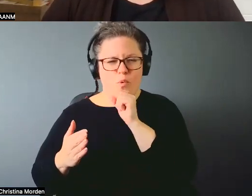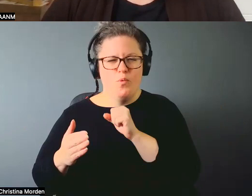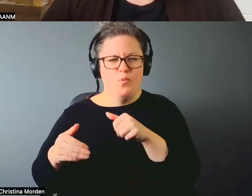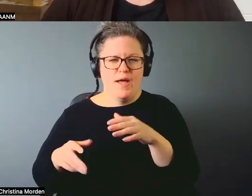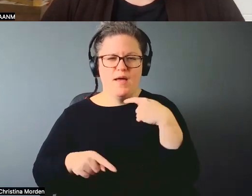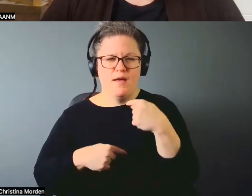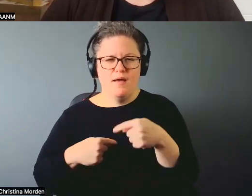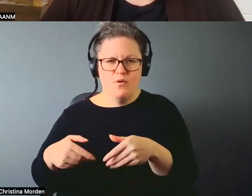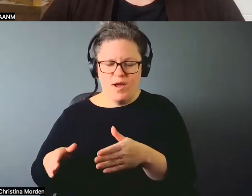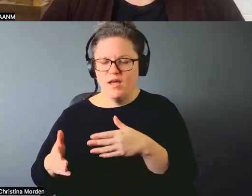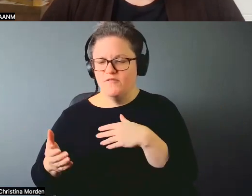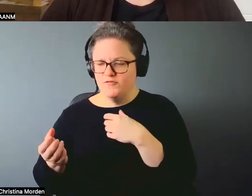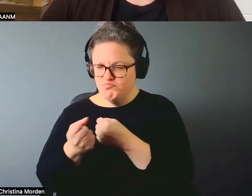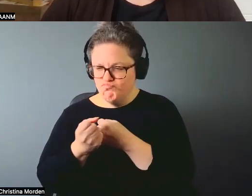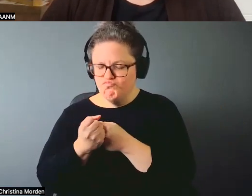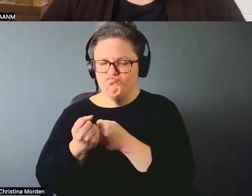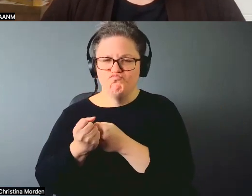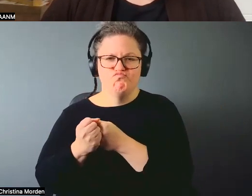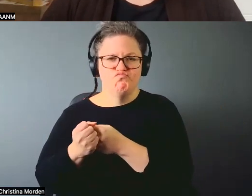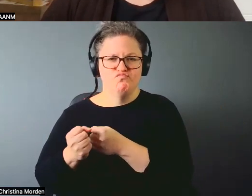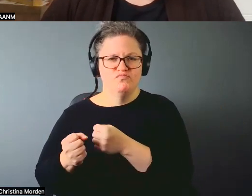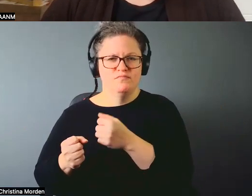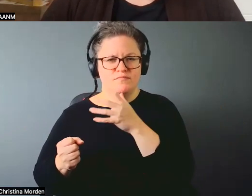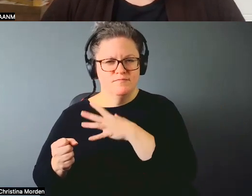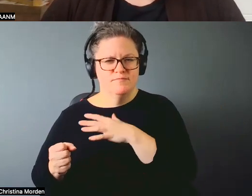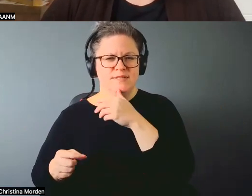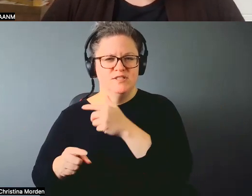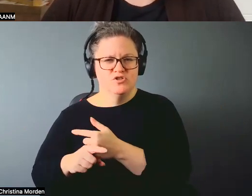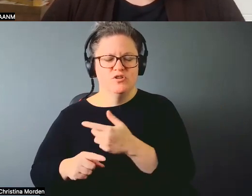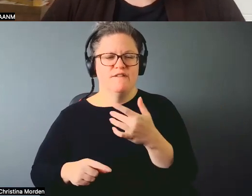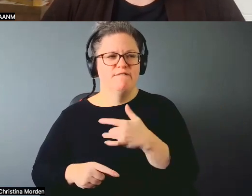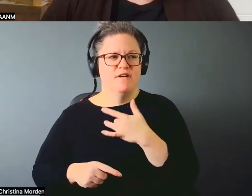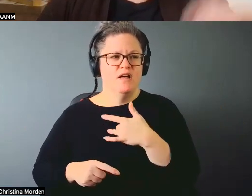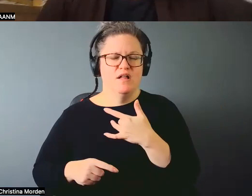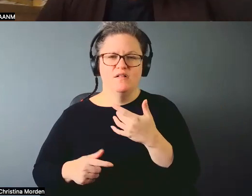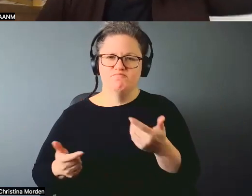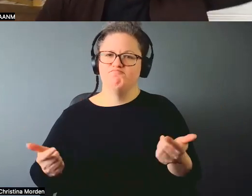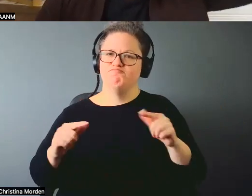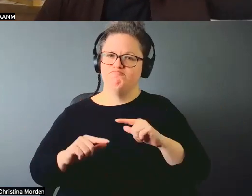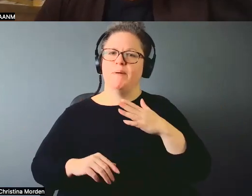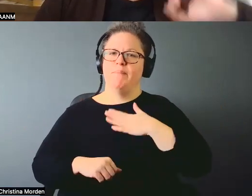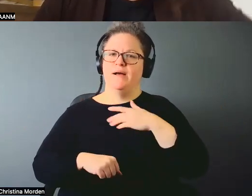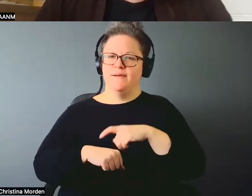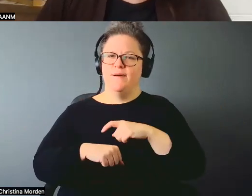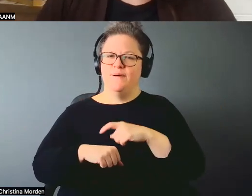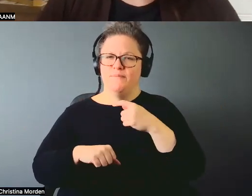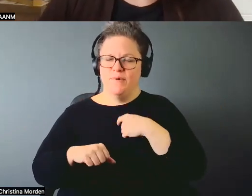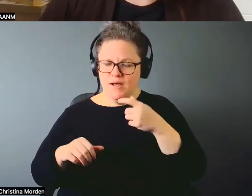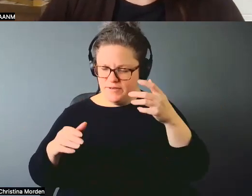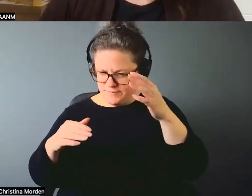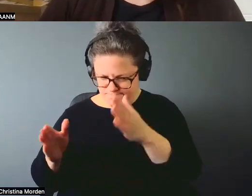and it just felt like my time. Like I had done that. I had done that for so long,